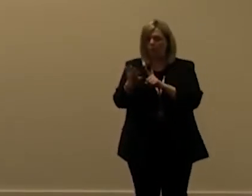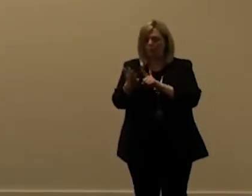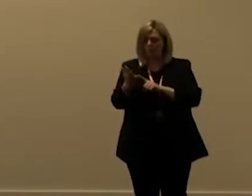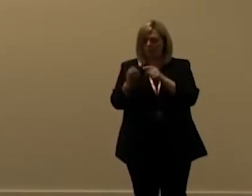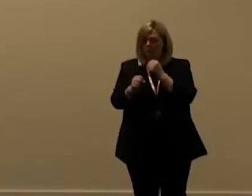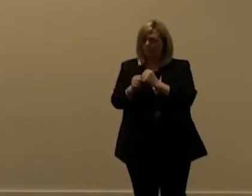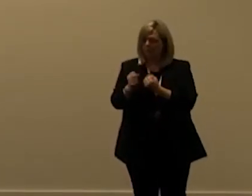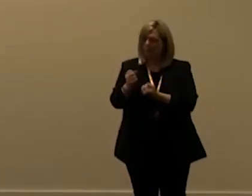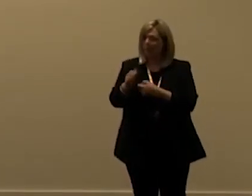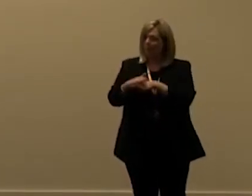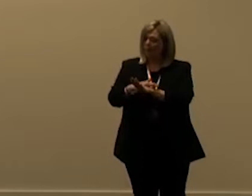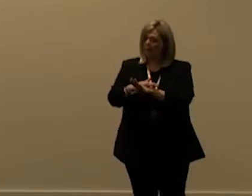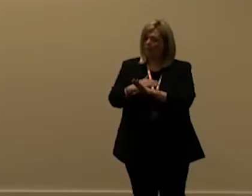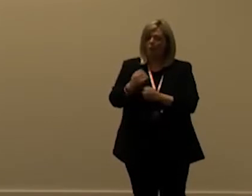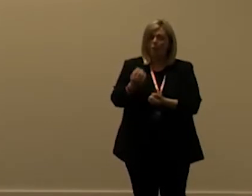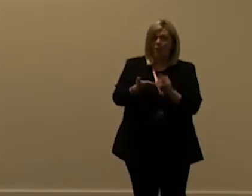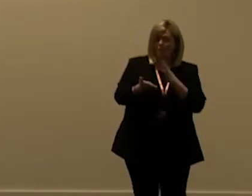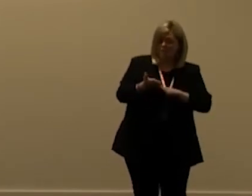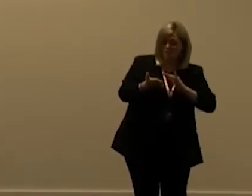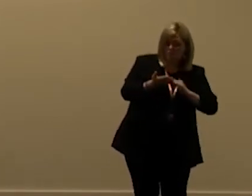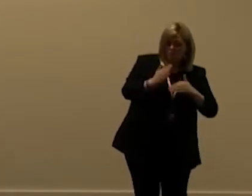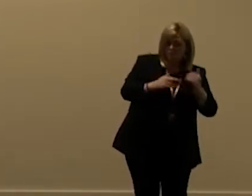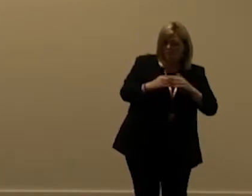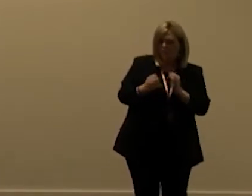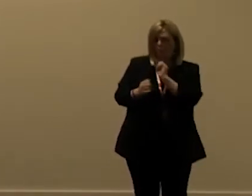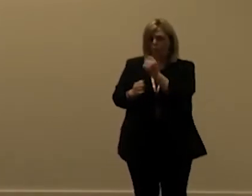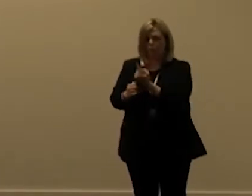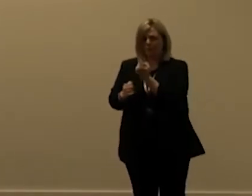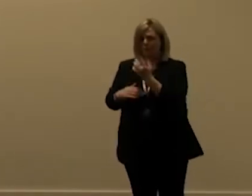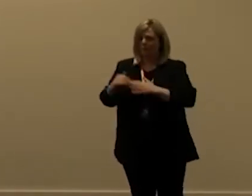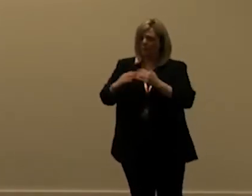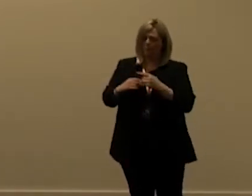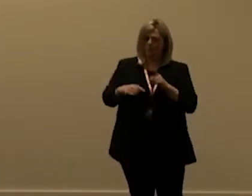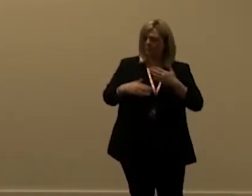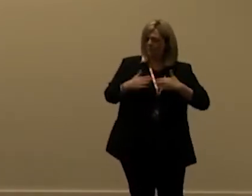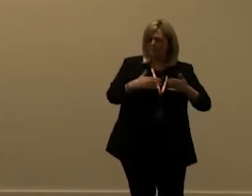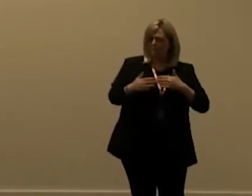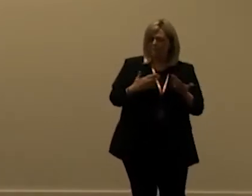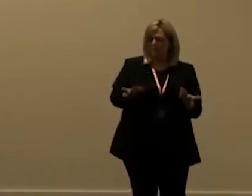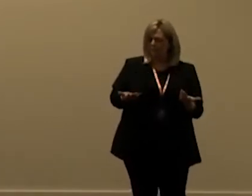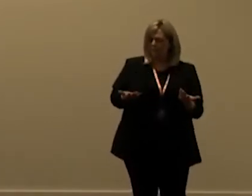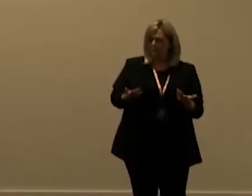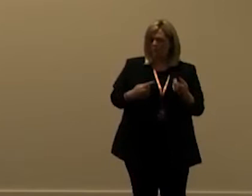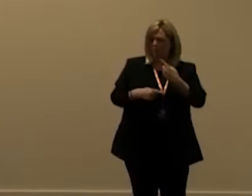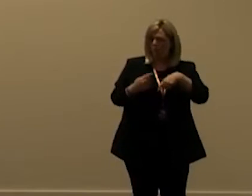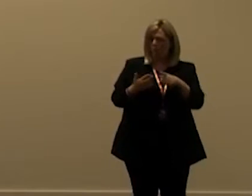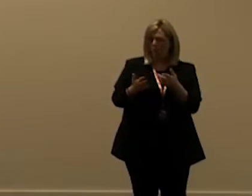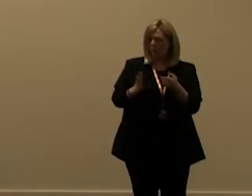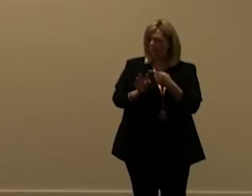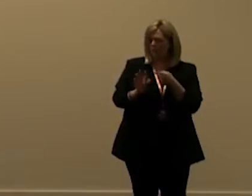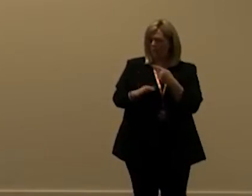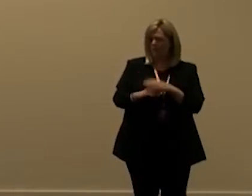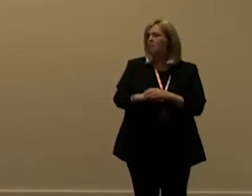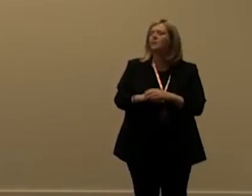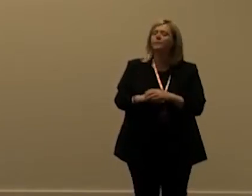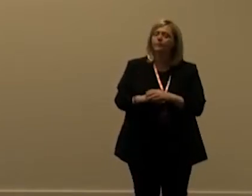something microsoft built or if it's not if it's something you built so it's actually all api calls there are a